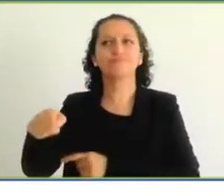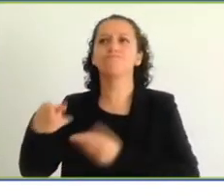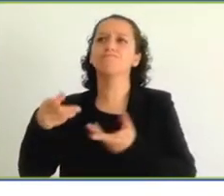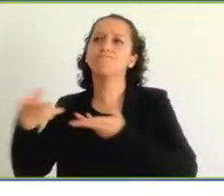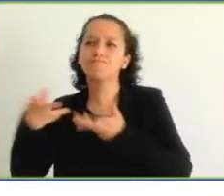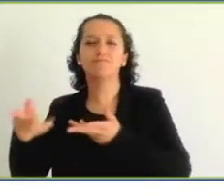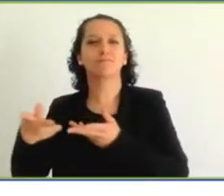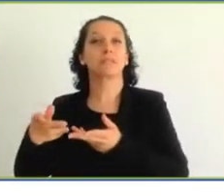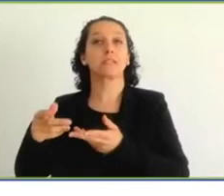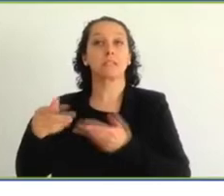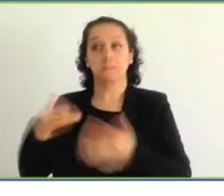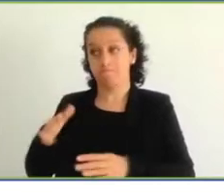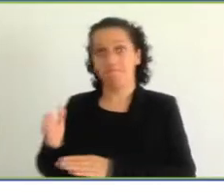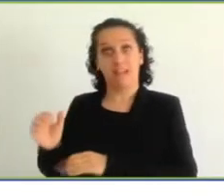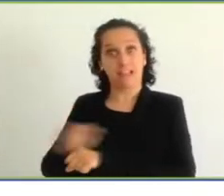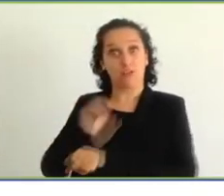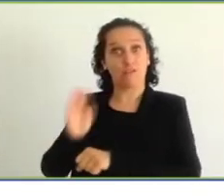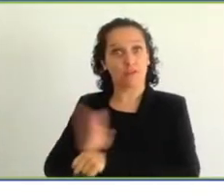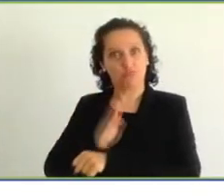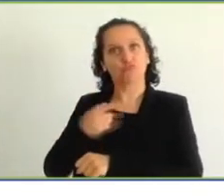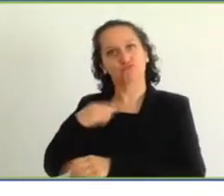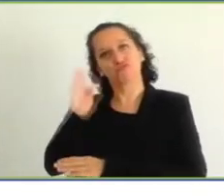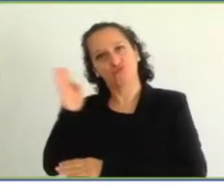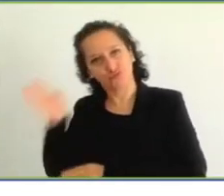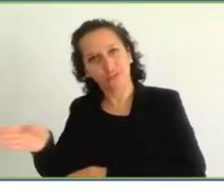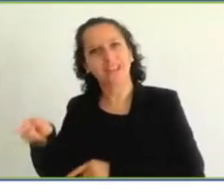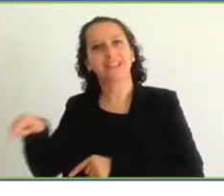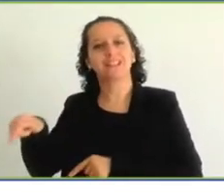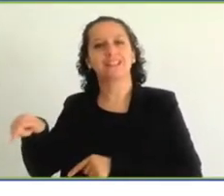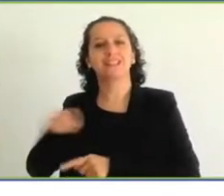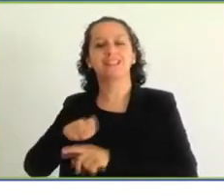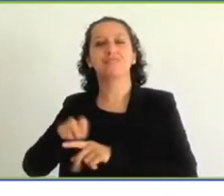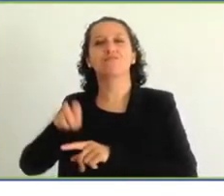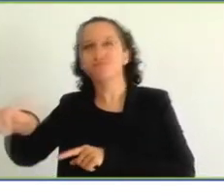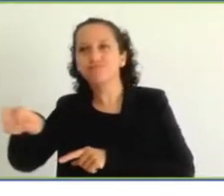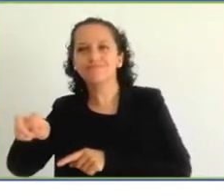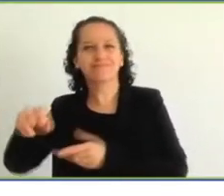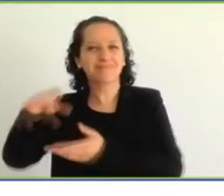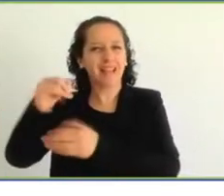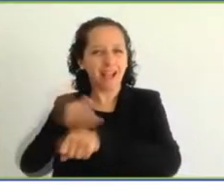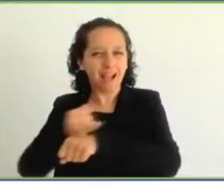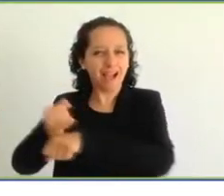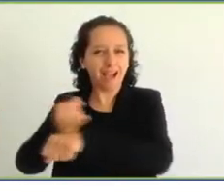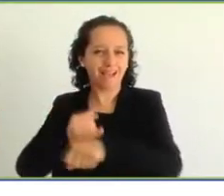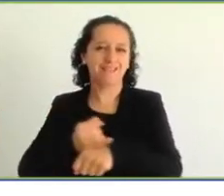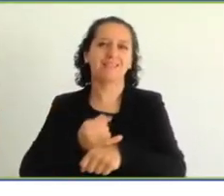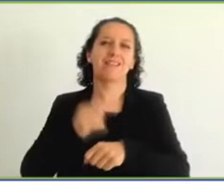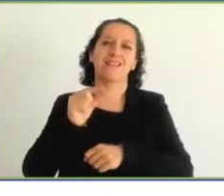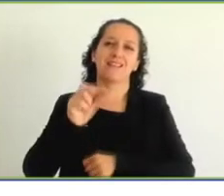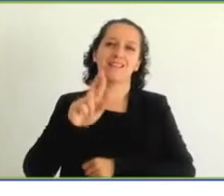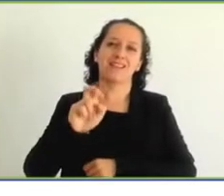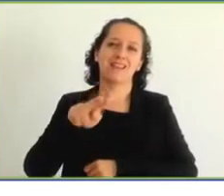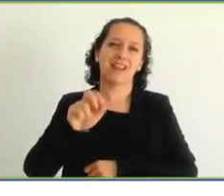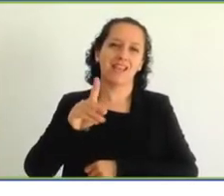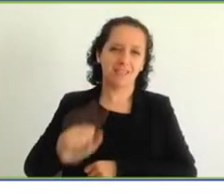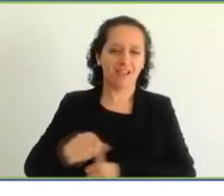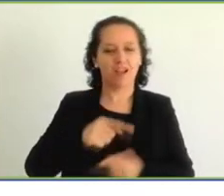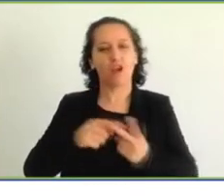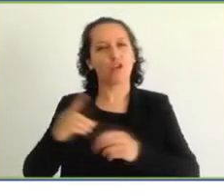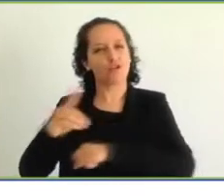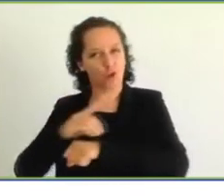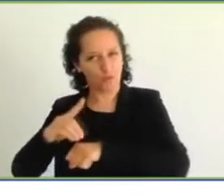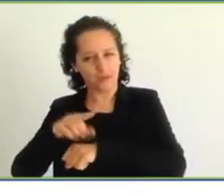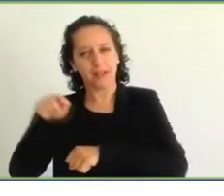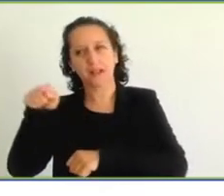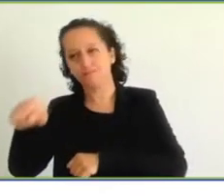Dominica and Grenada in mobilizing efforts towards ratification. Because both Dominica and Grenada, whilst